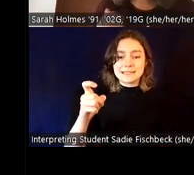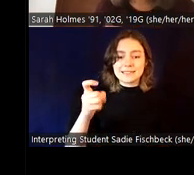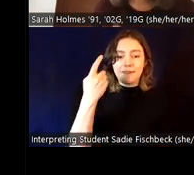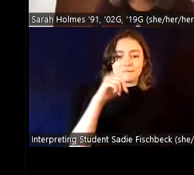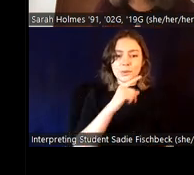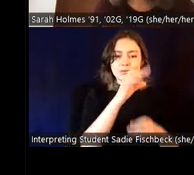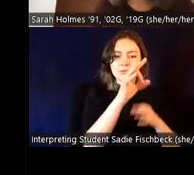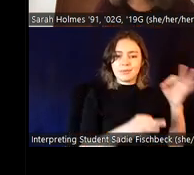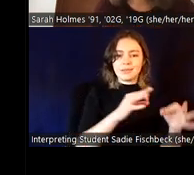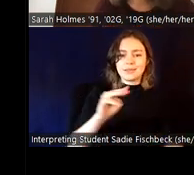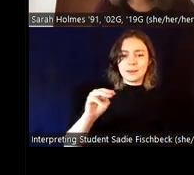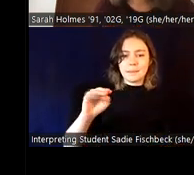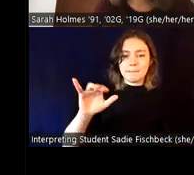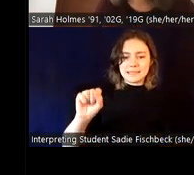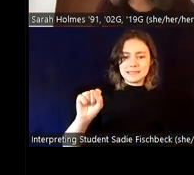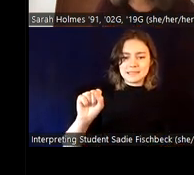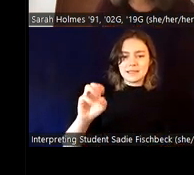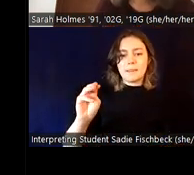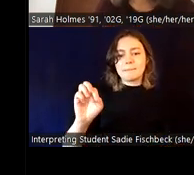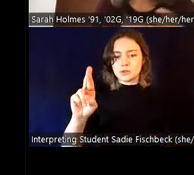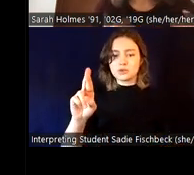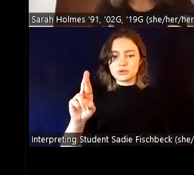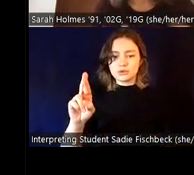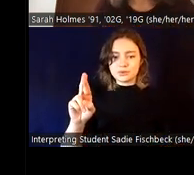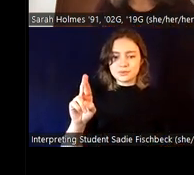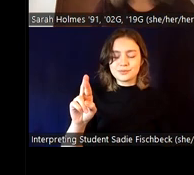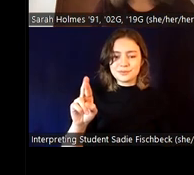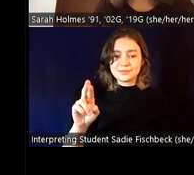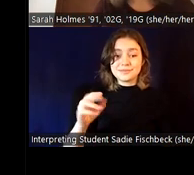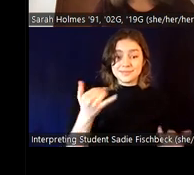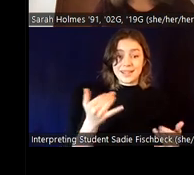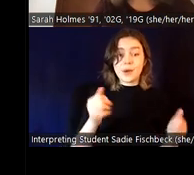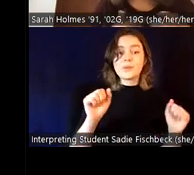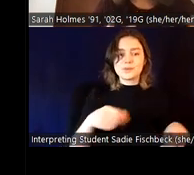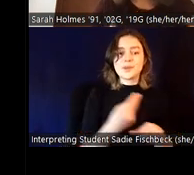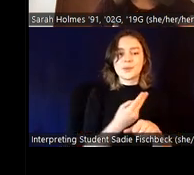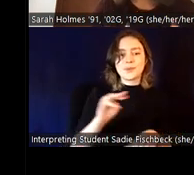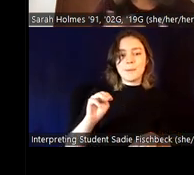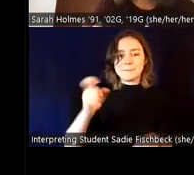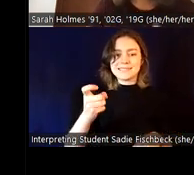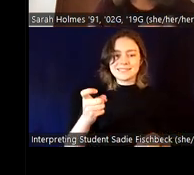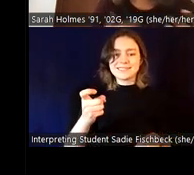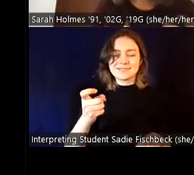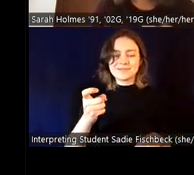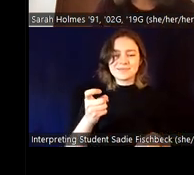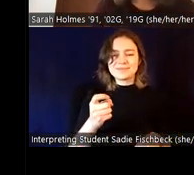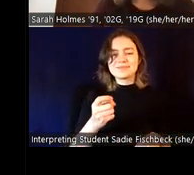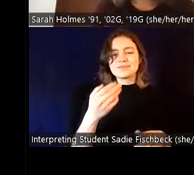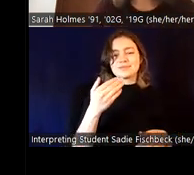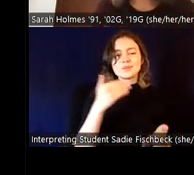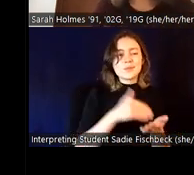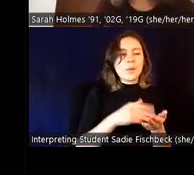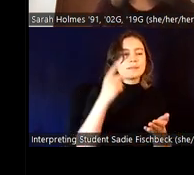I do think that we'll start to see this more frequently in the business community. And so it's something I highly recommend as, as an option on forms and letters.